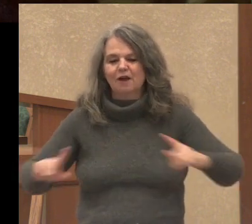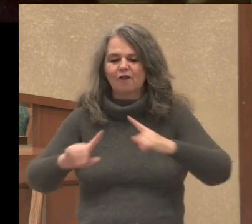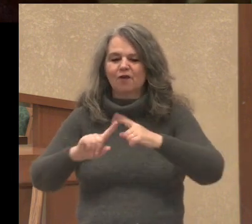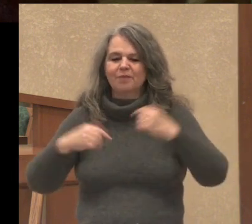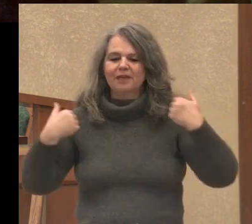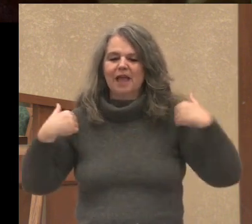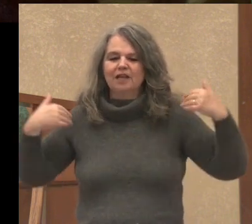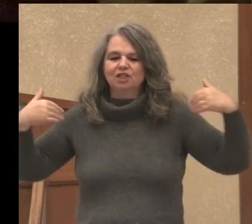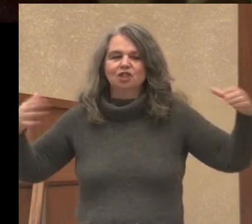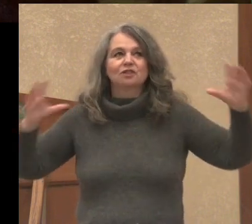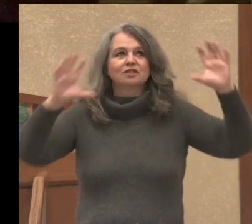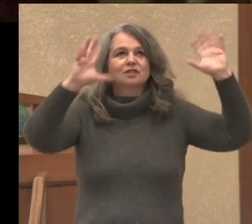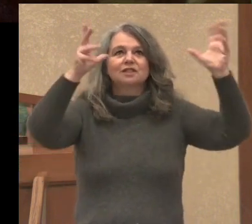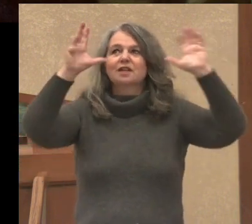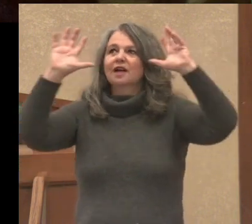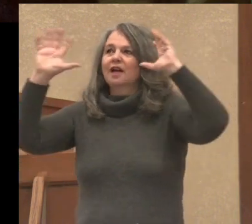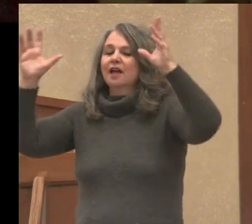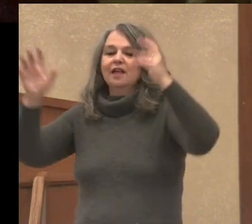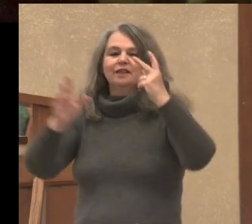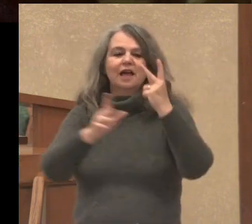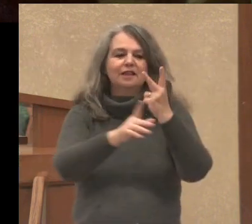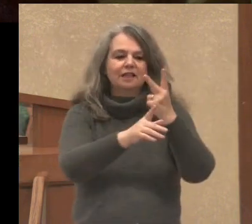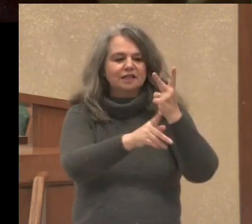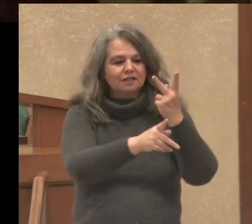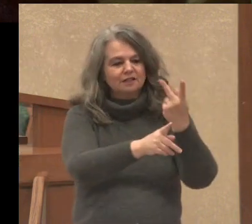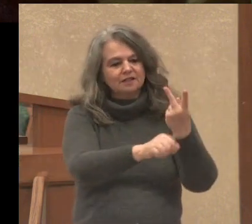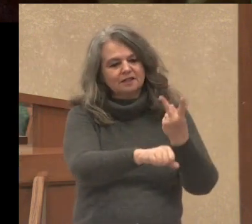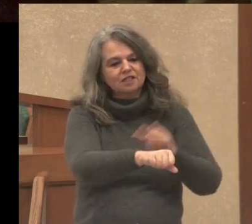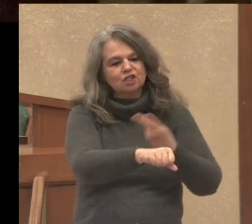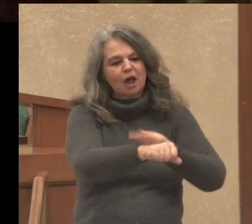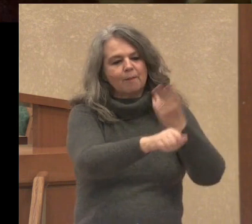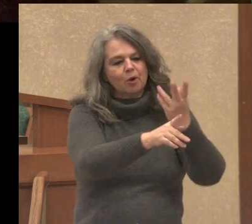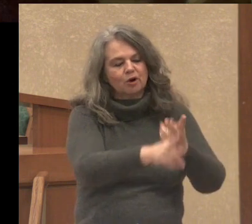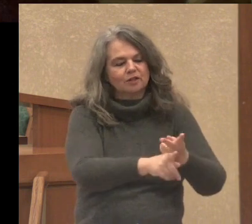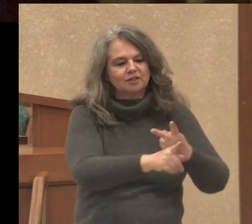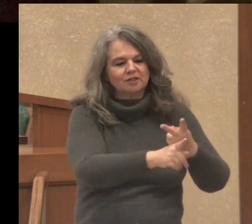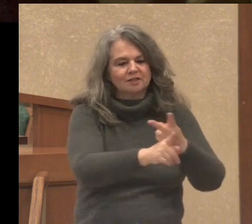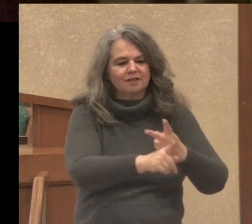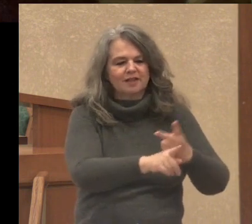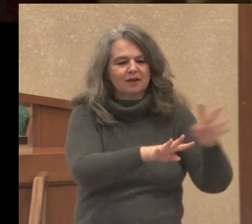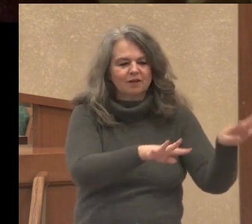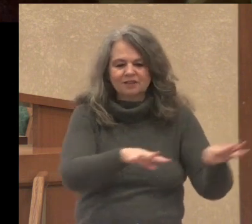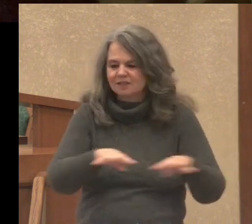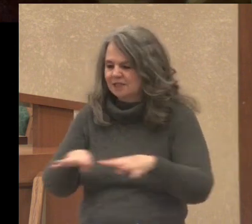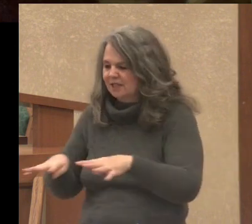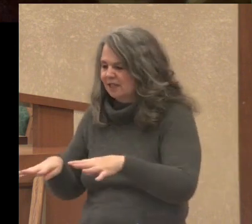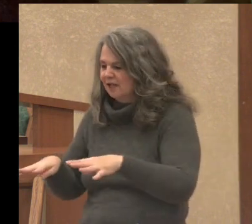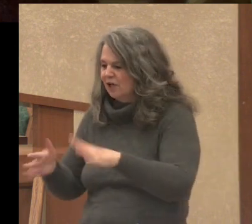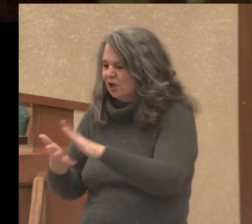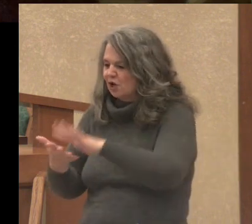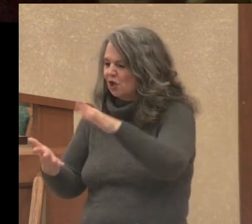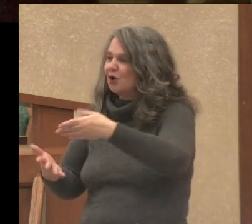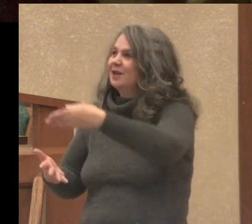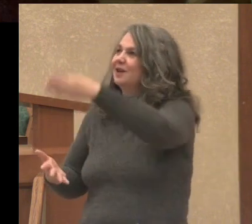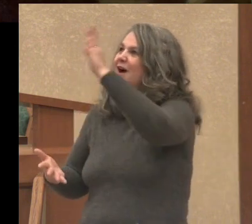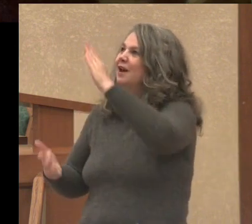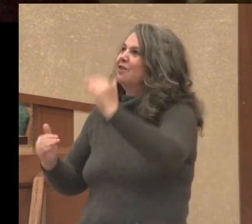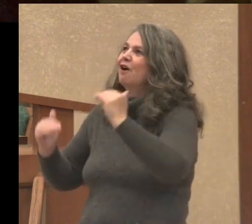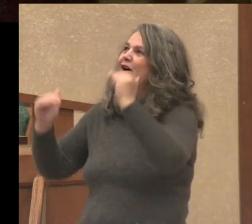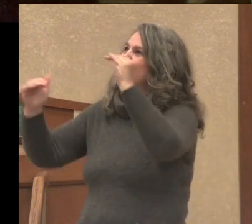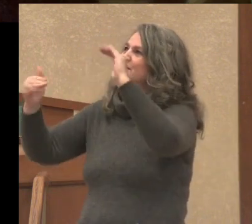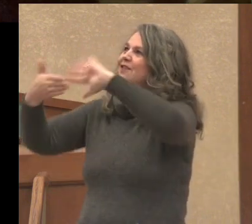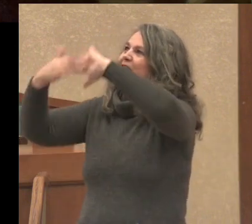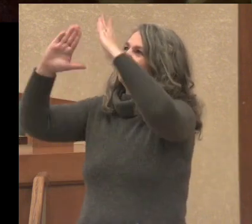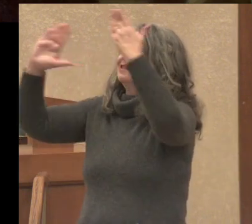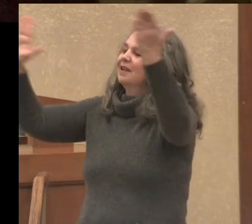to the shepherds on that Christmas night. Glory to God in the highest heaven, and on earth peace.